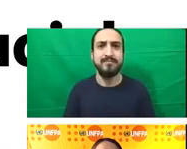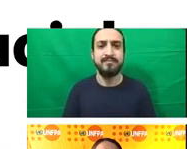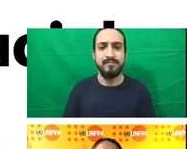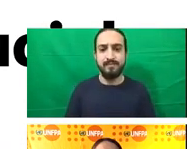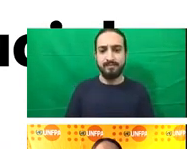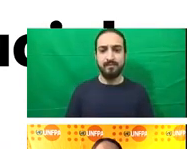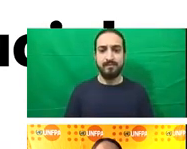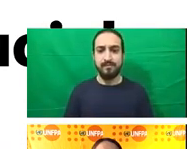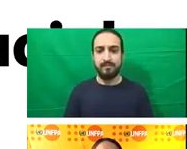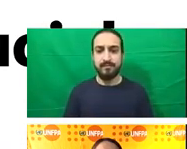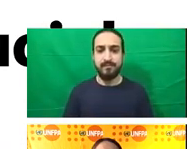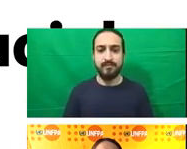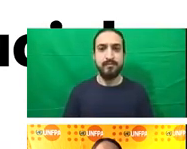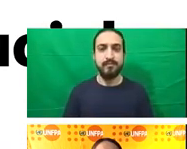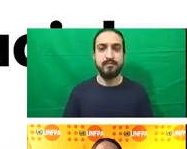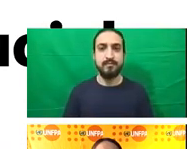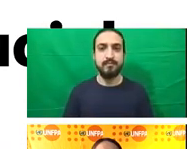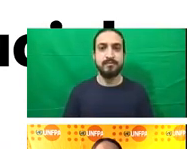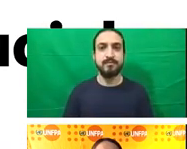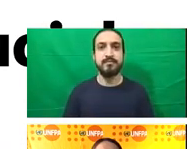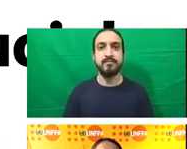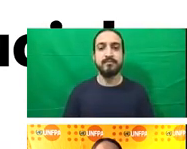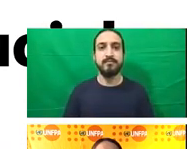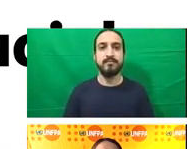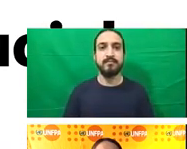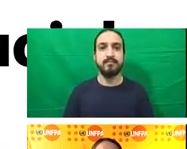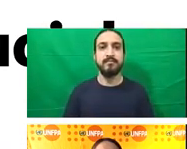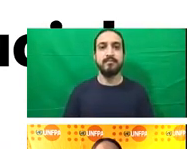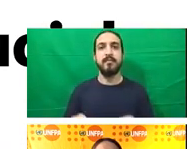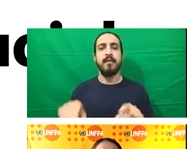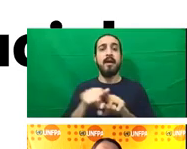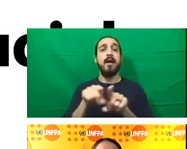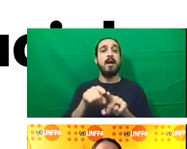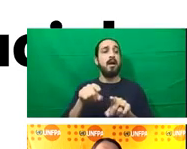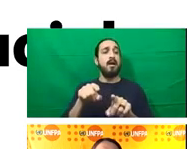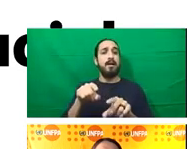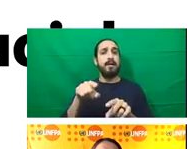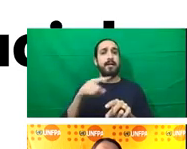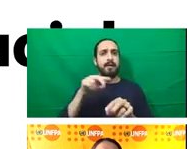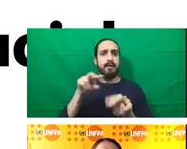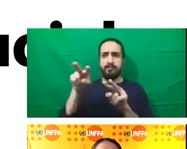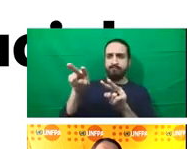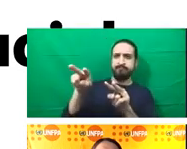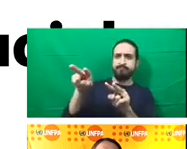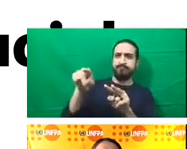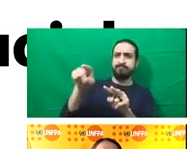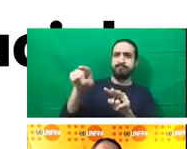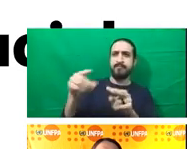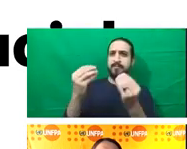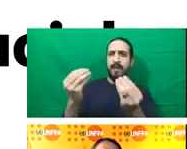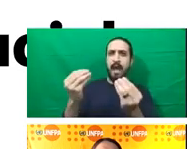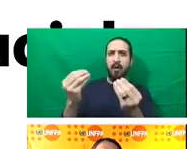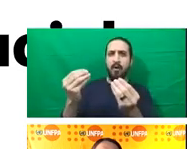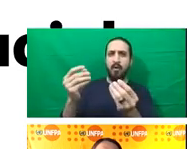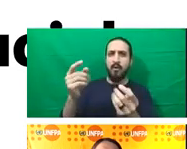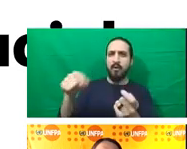We also wanted to explore how intersectionality fits into this discussion. While studies with an intersectional